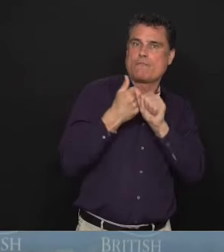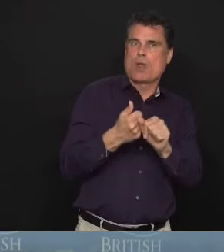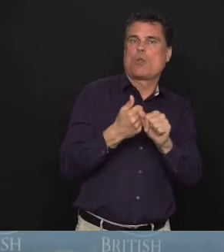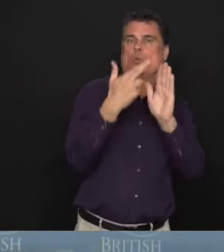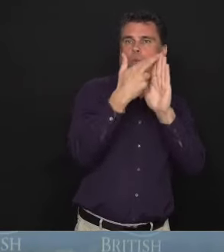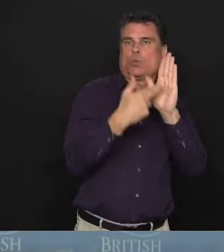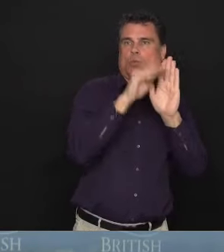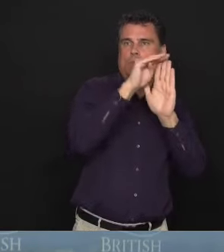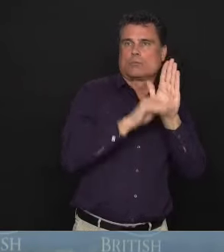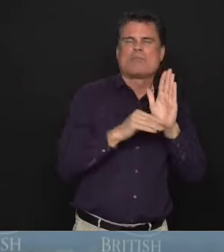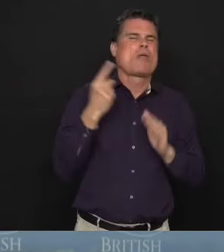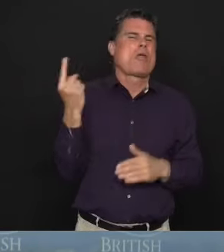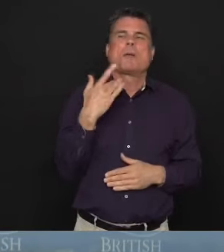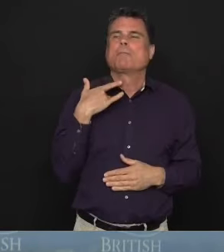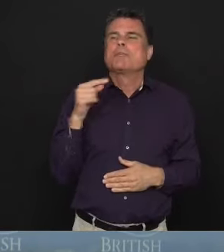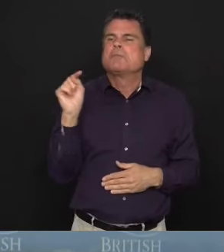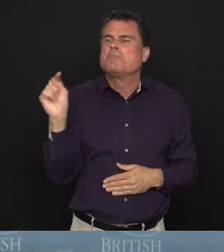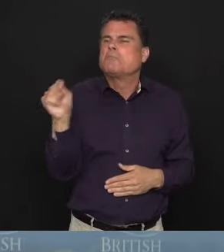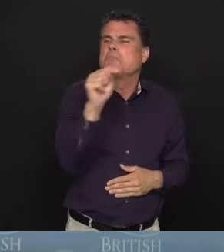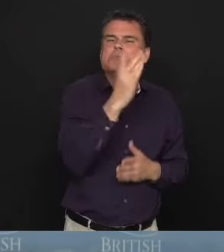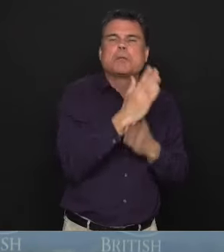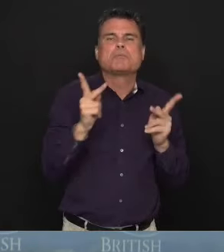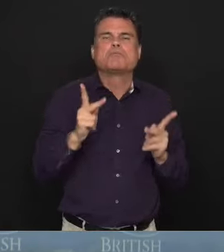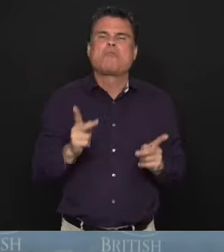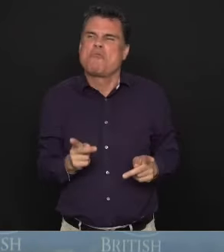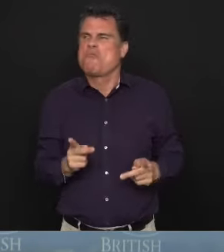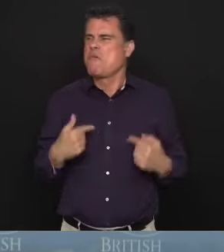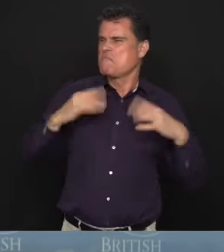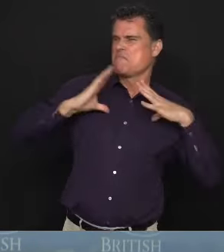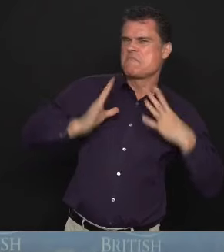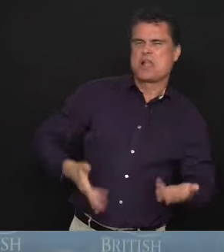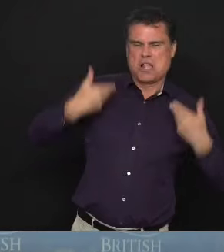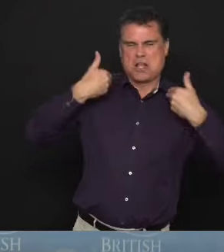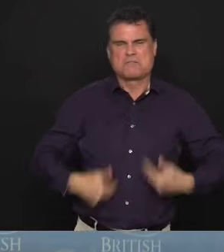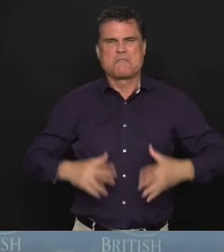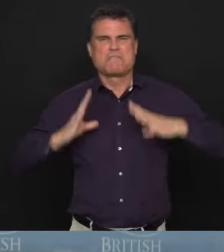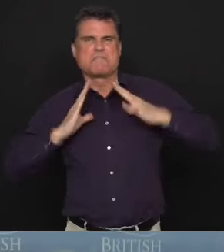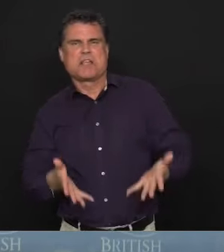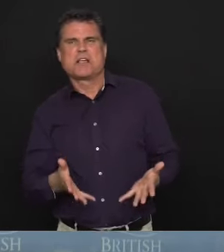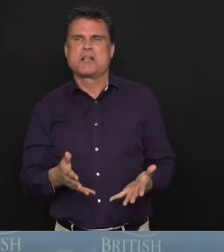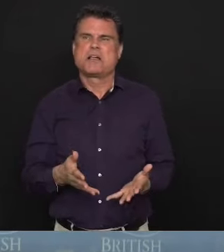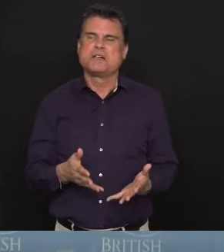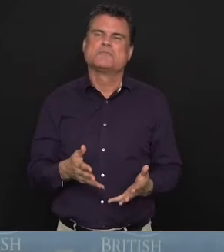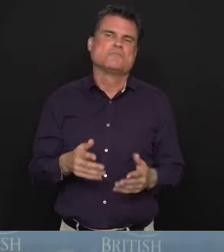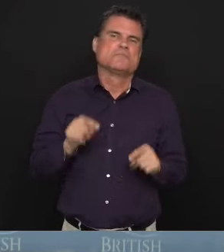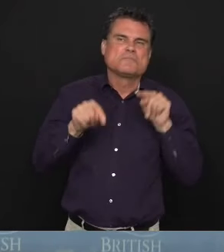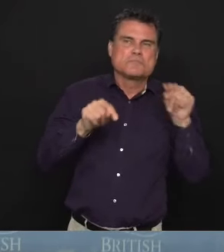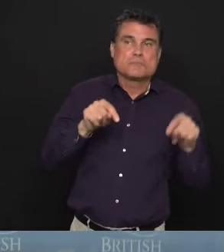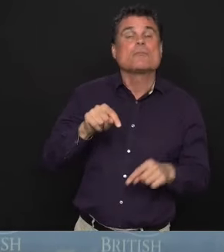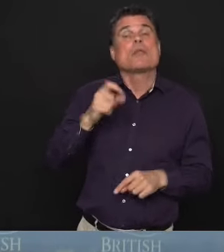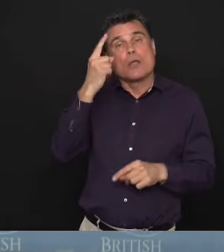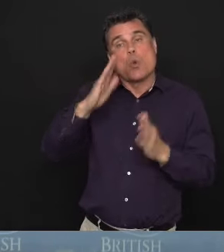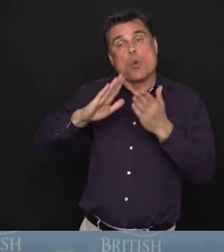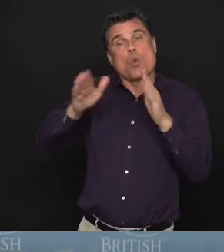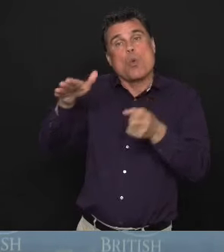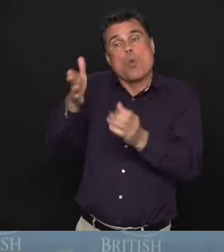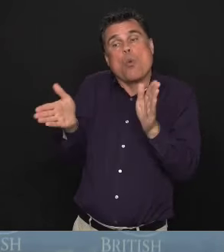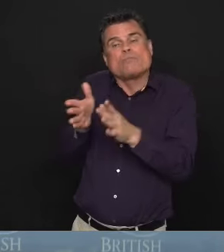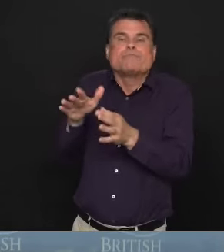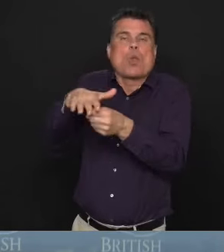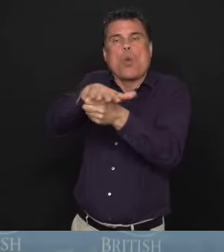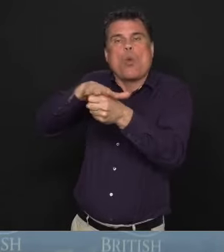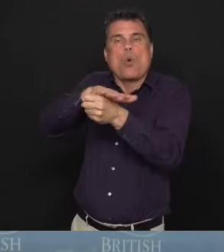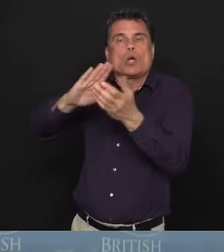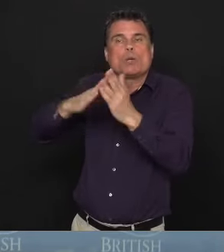that it doesn't apply to them. As I said, many local governments have staff out reminding people. We will continue to do